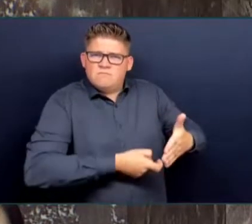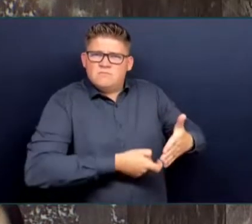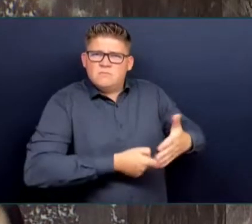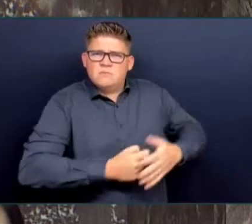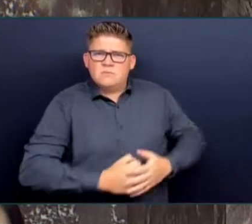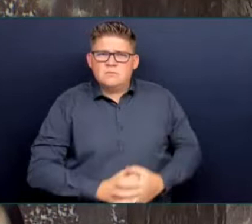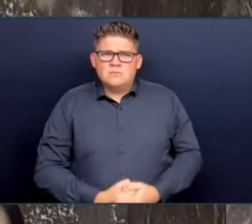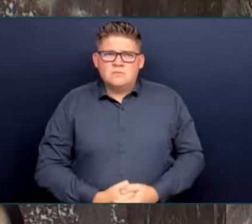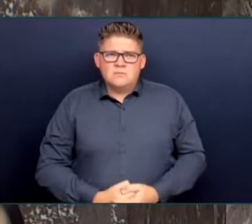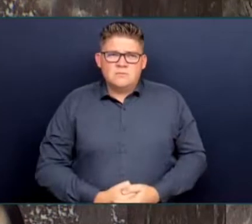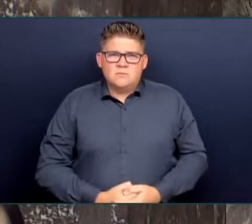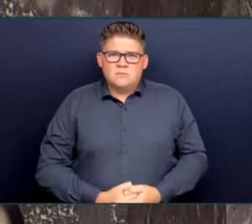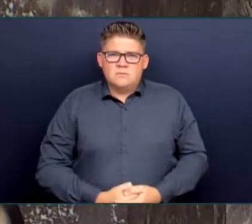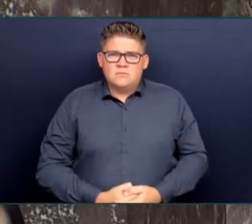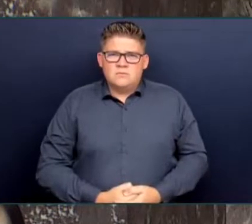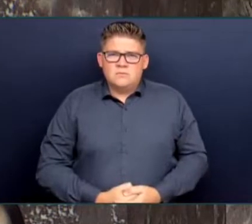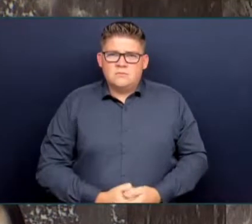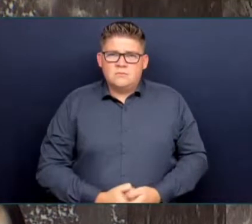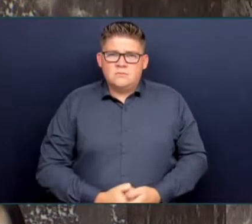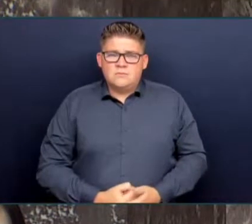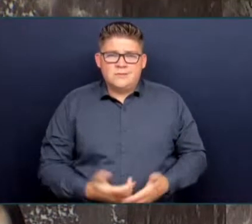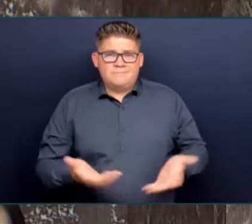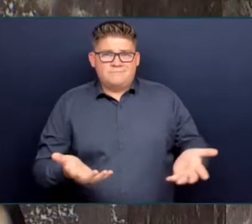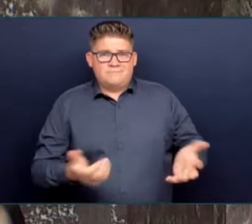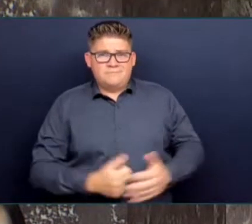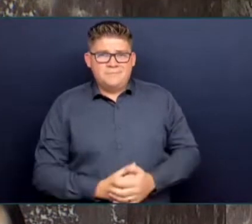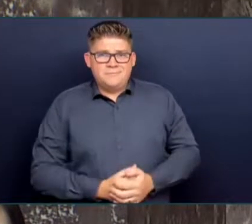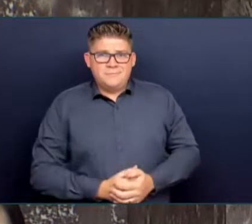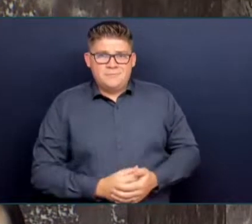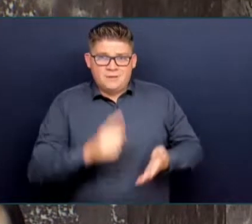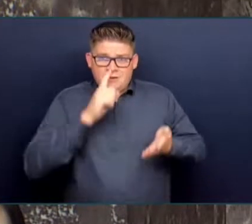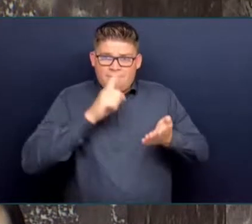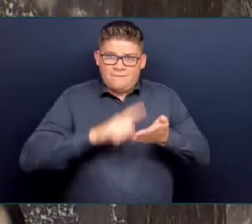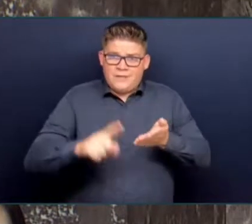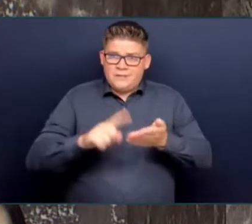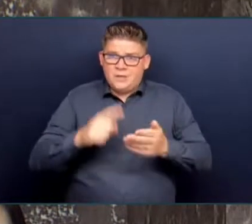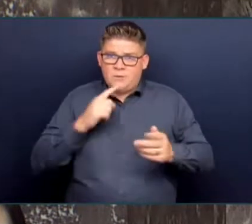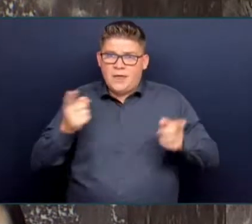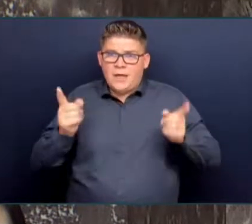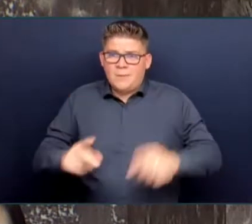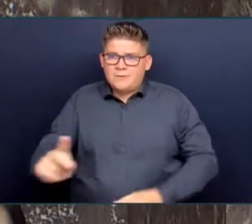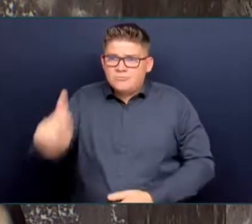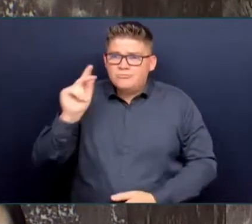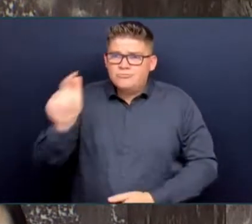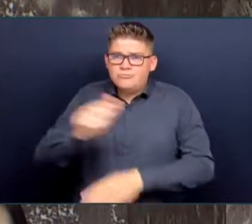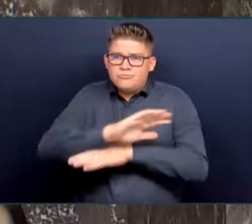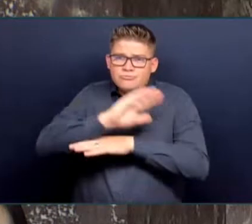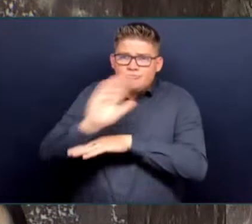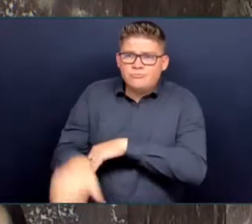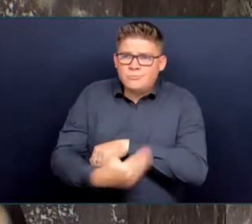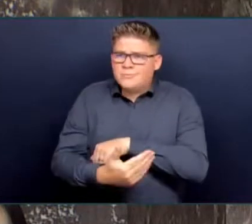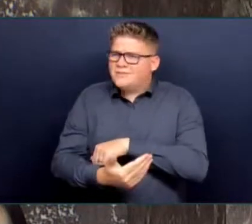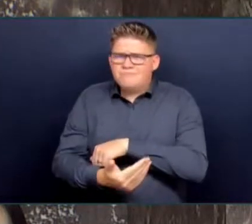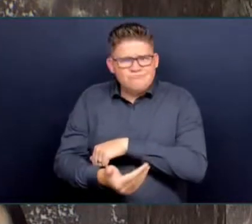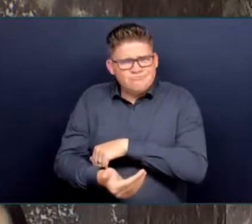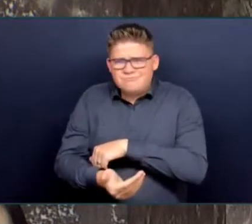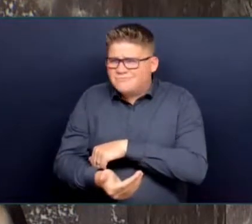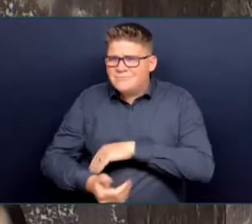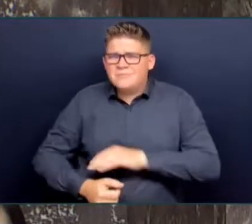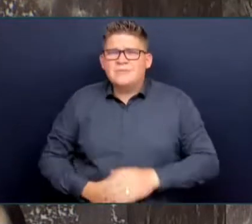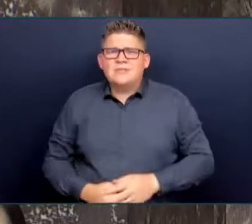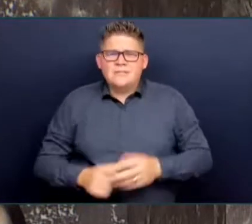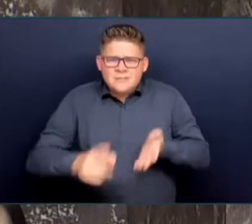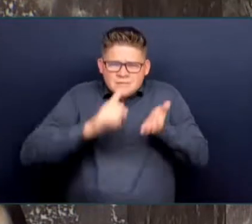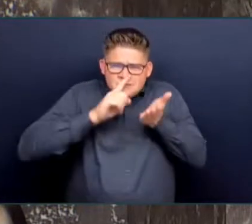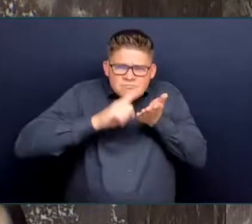Investigations don't just happen with a wave of a wand or a flick of a switch. They need to be thorough and comprehensive to put together